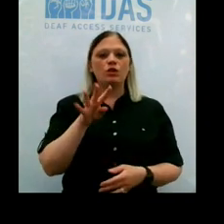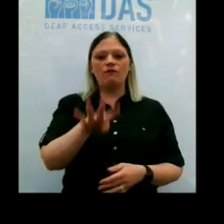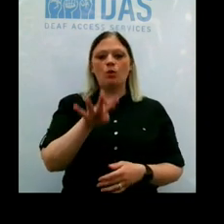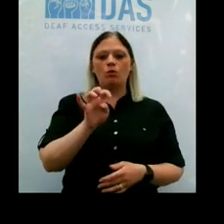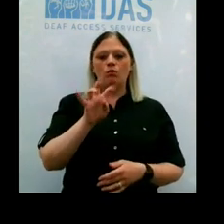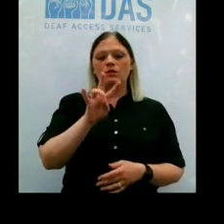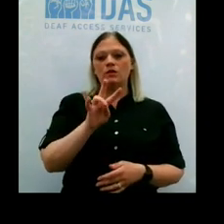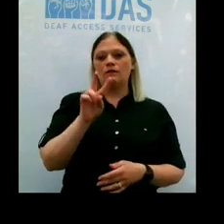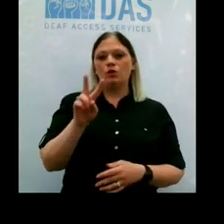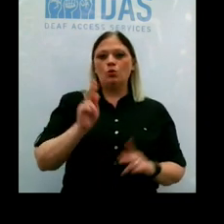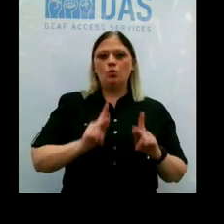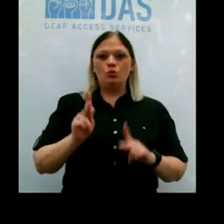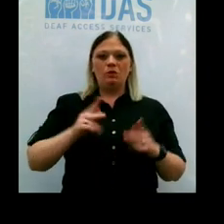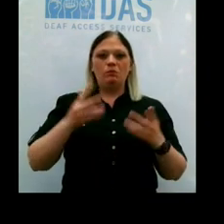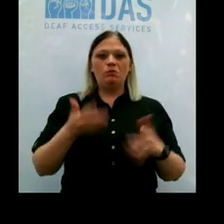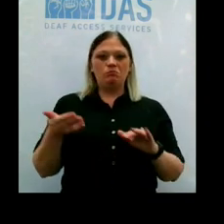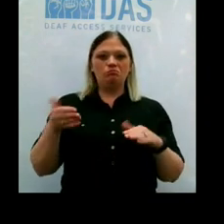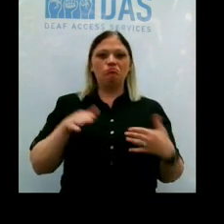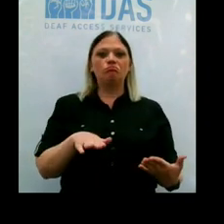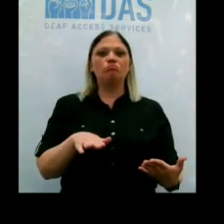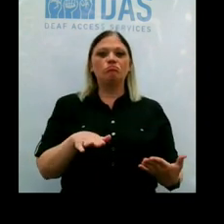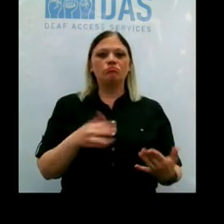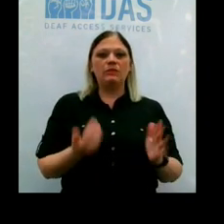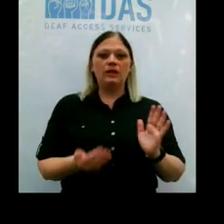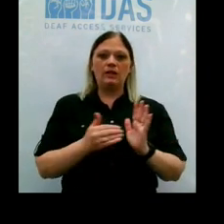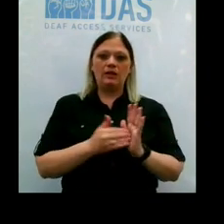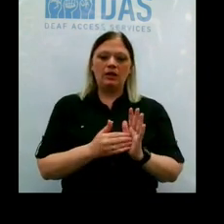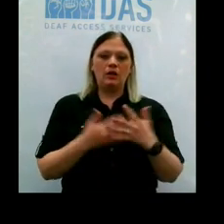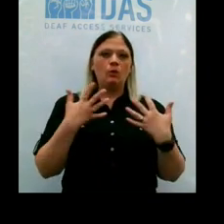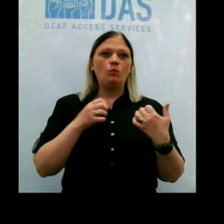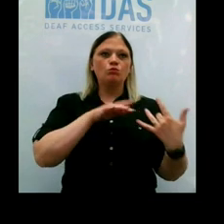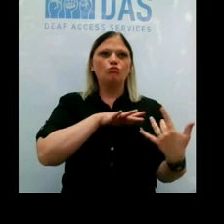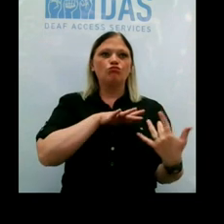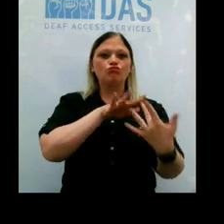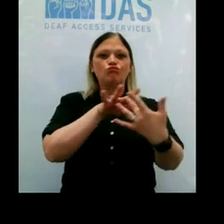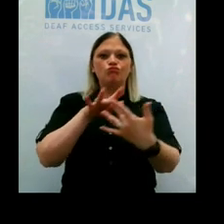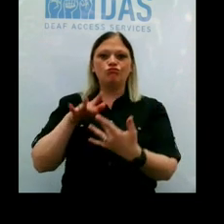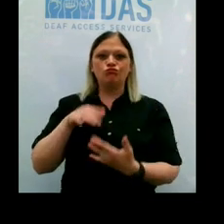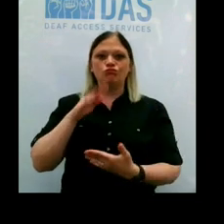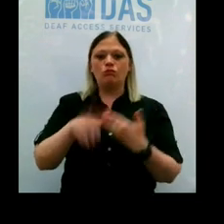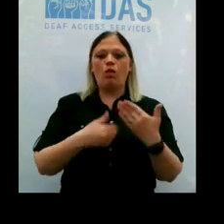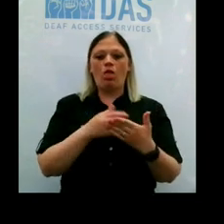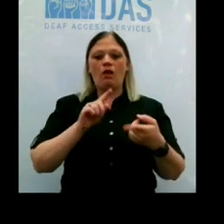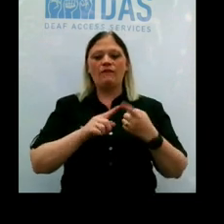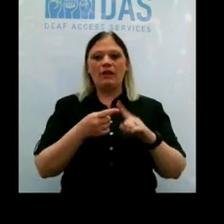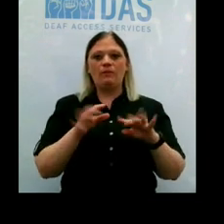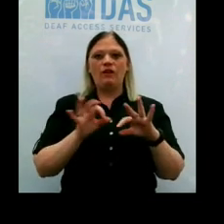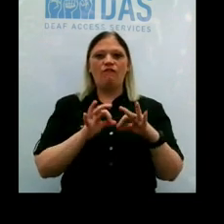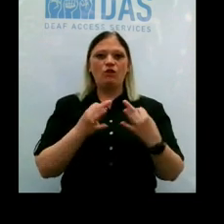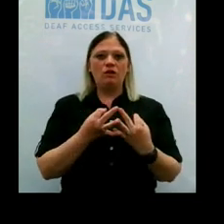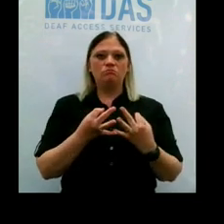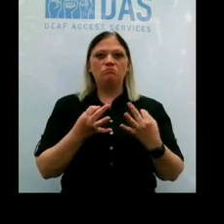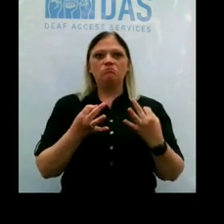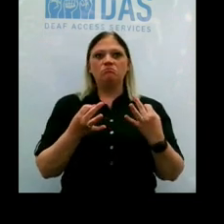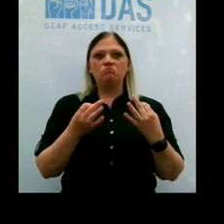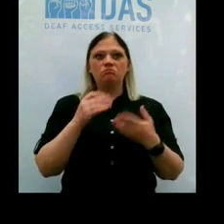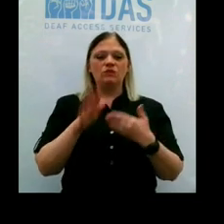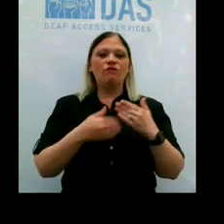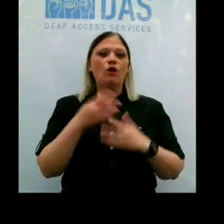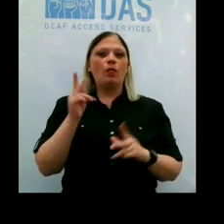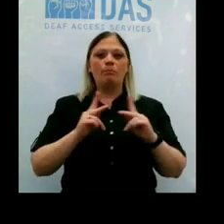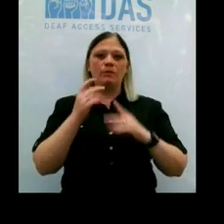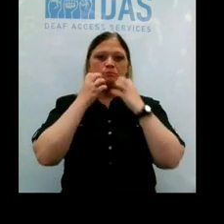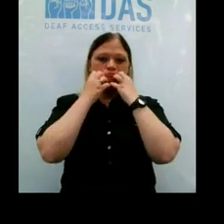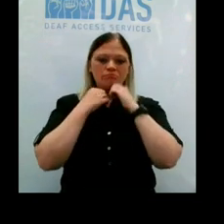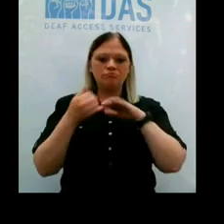Unfortunately, 472 people have died. And again, we want to reach out to the families and friends of those loved ones who've deceased and